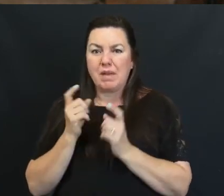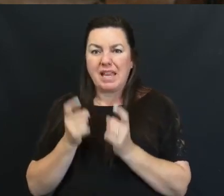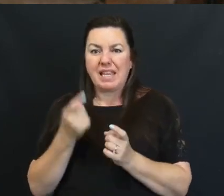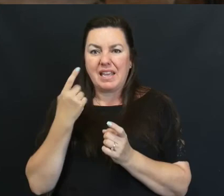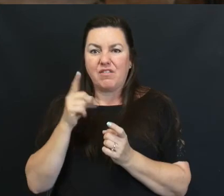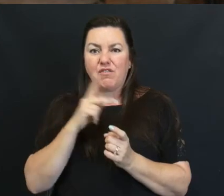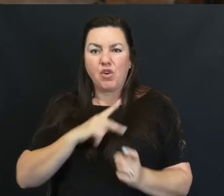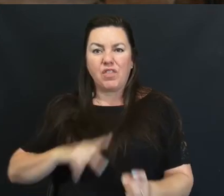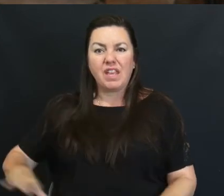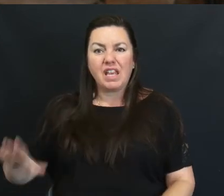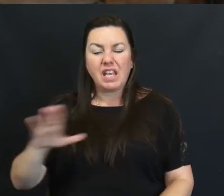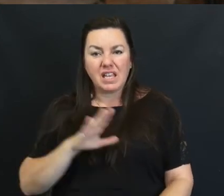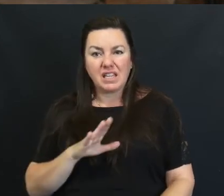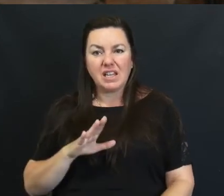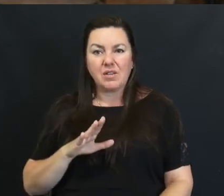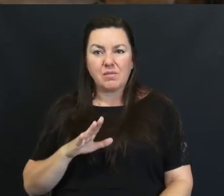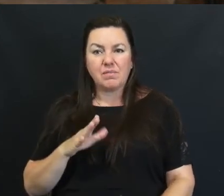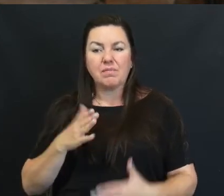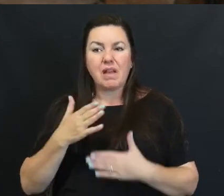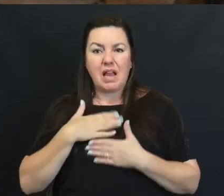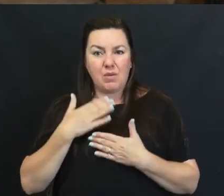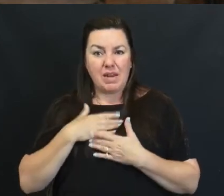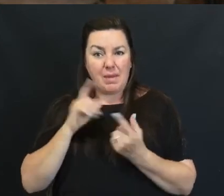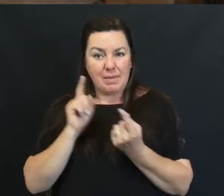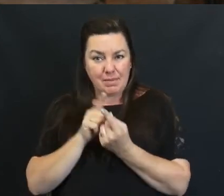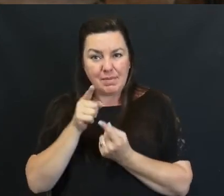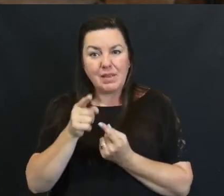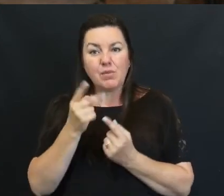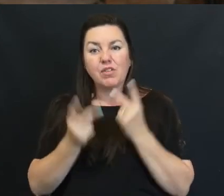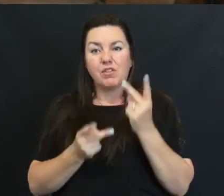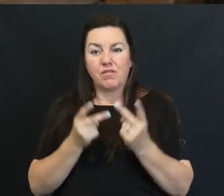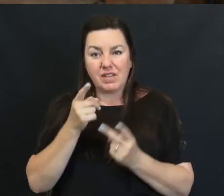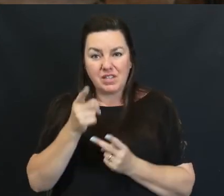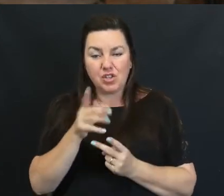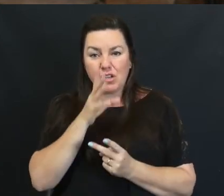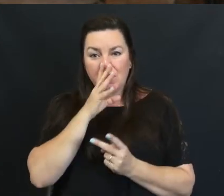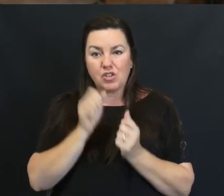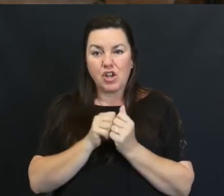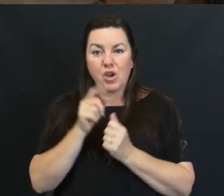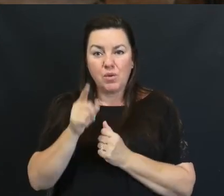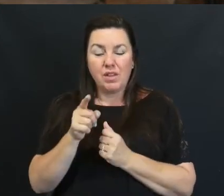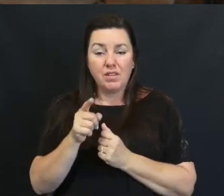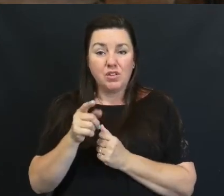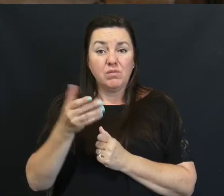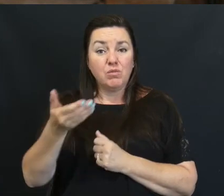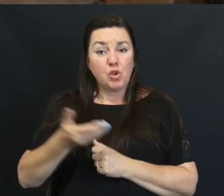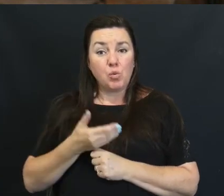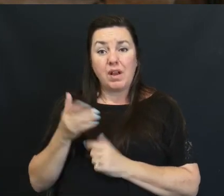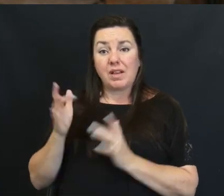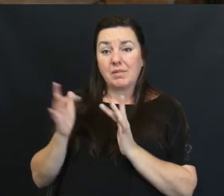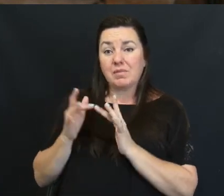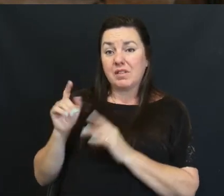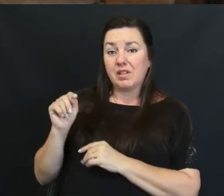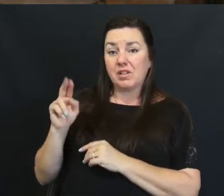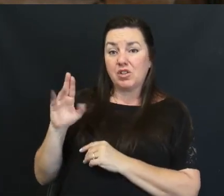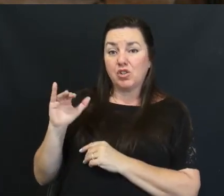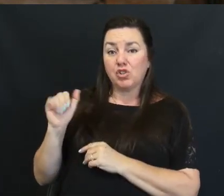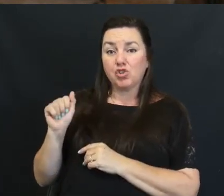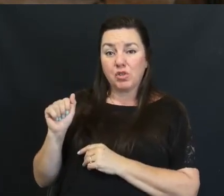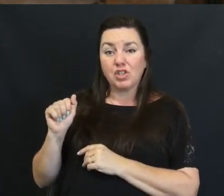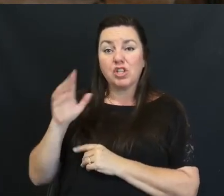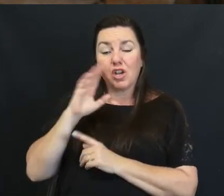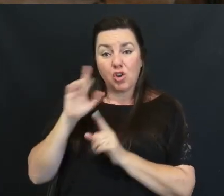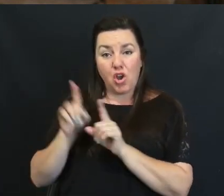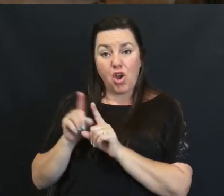For The Kingdom And I Would Gladly Meet With You Visit With You Talk With You You're Welcome To Reach Out To Tricia As Well She's More Than